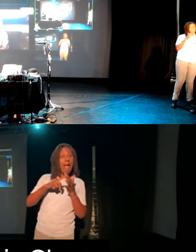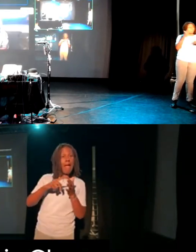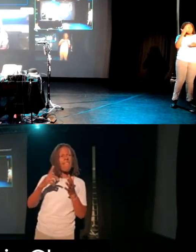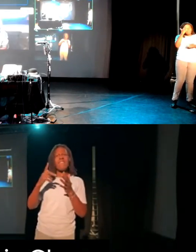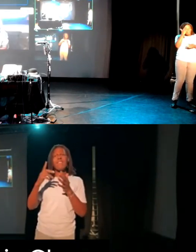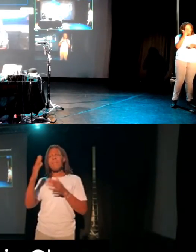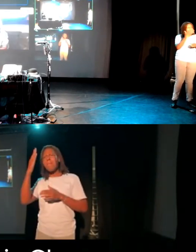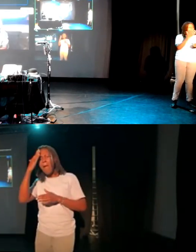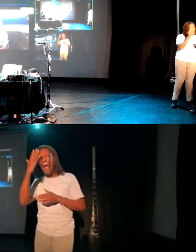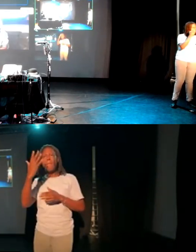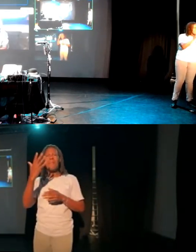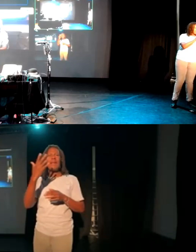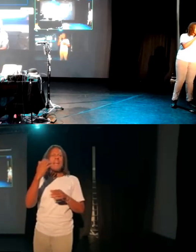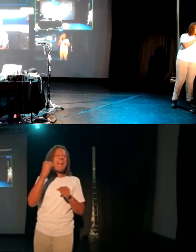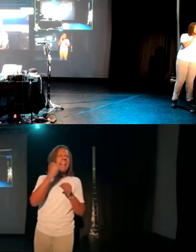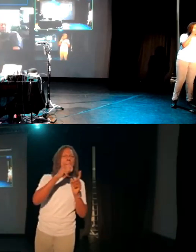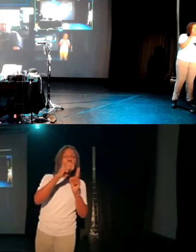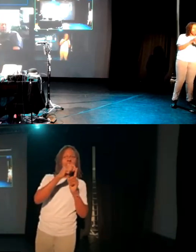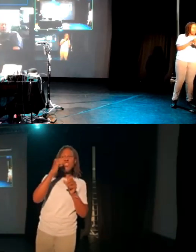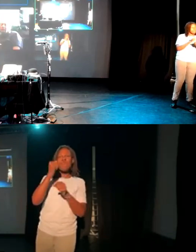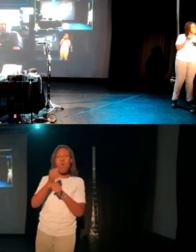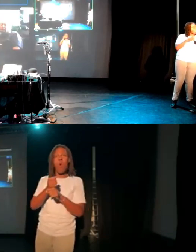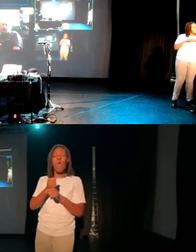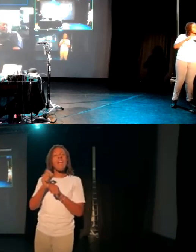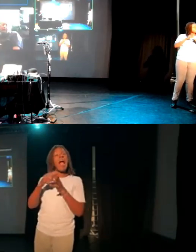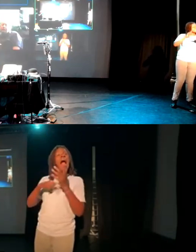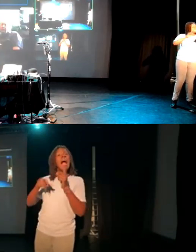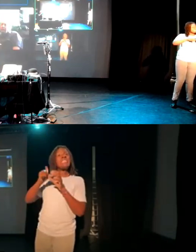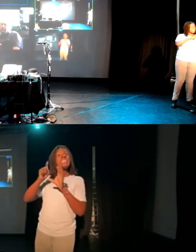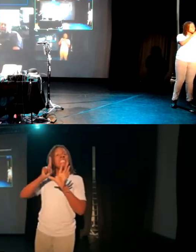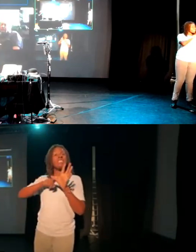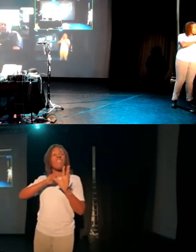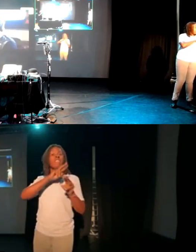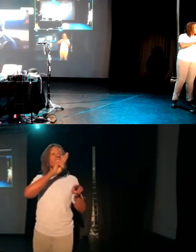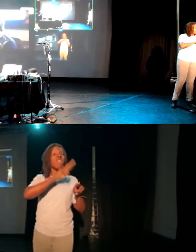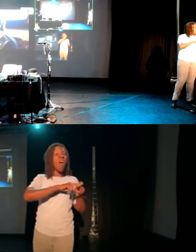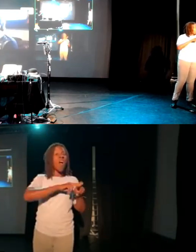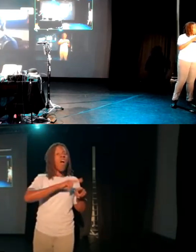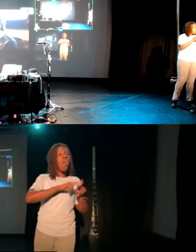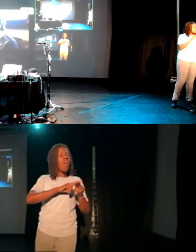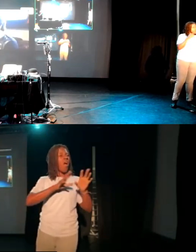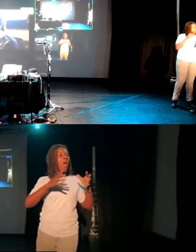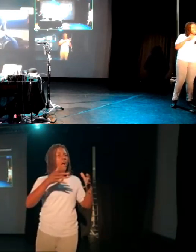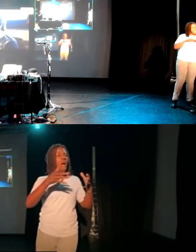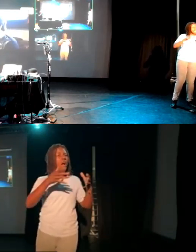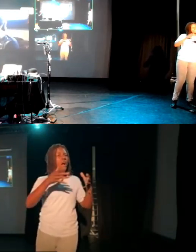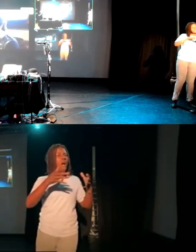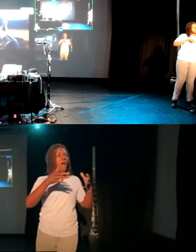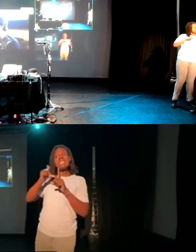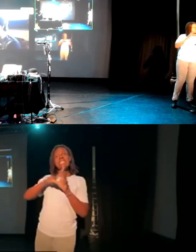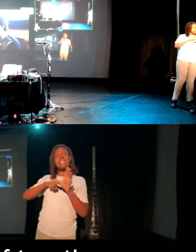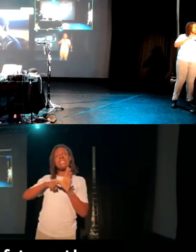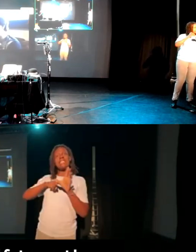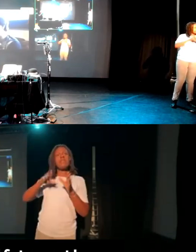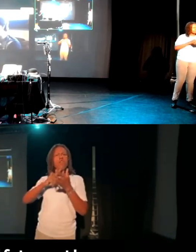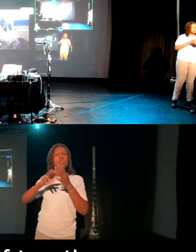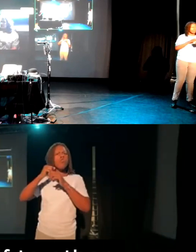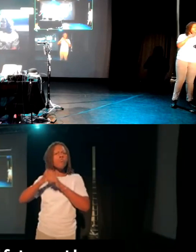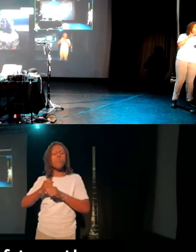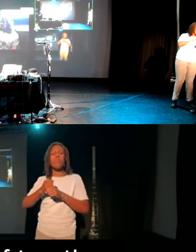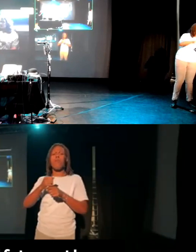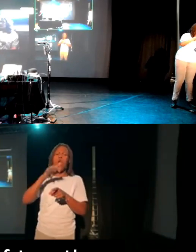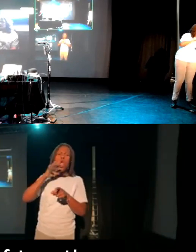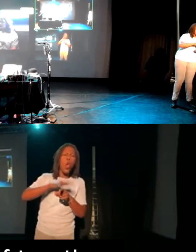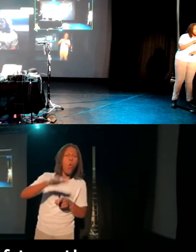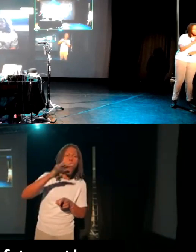name's Glen Pettigrove, Andrew Pettigrove's father. Andy is really determined. He's got a wicked sense of humour. That's how